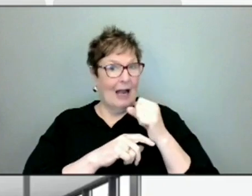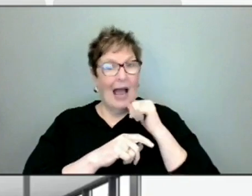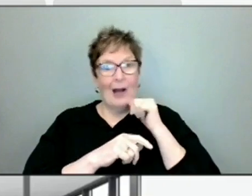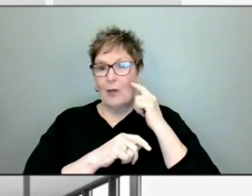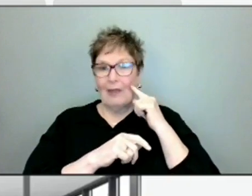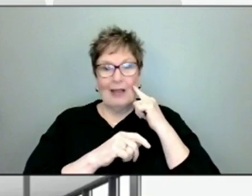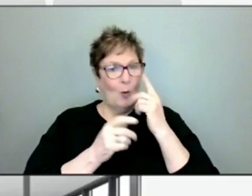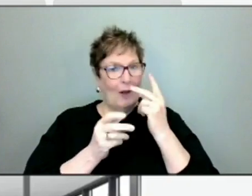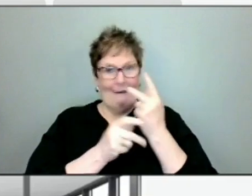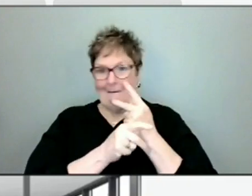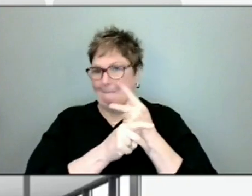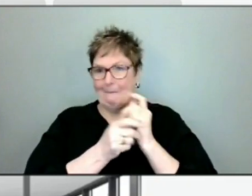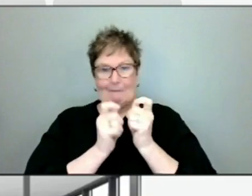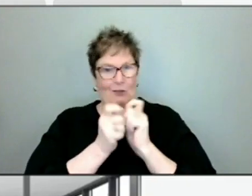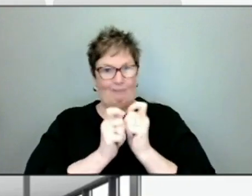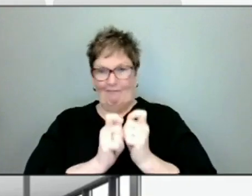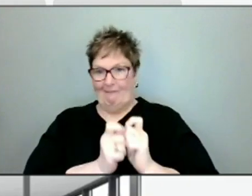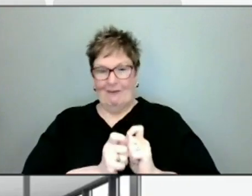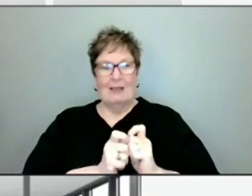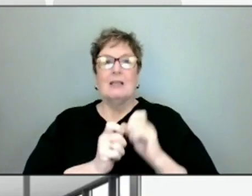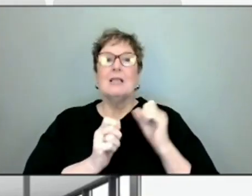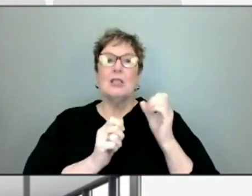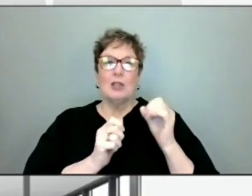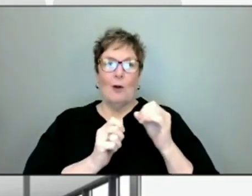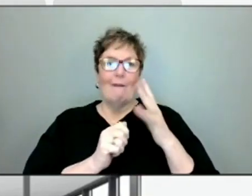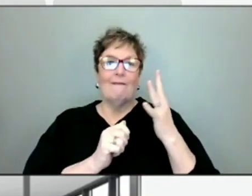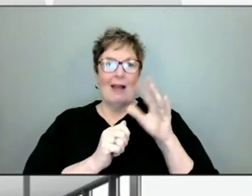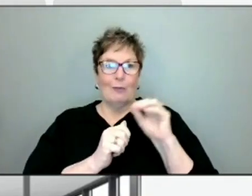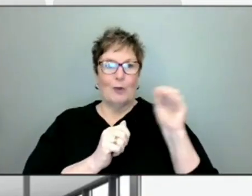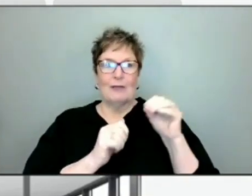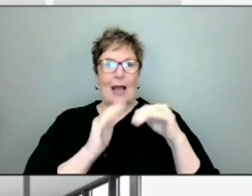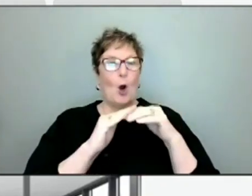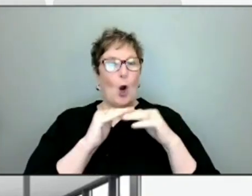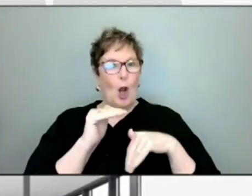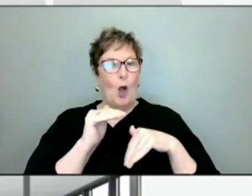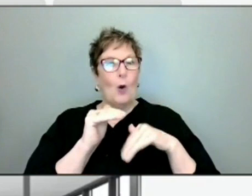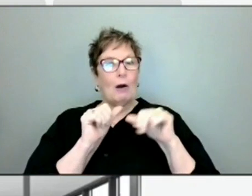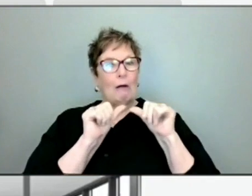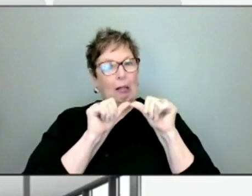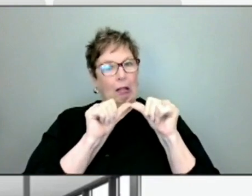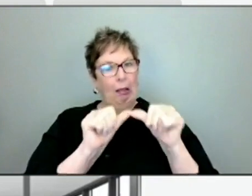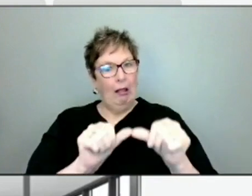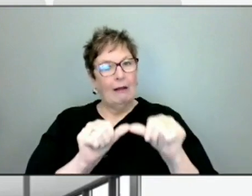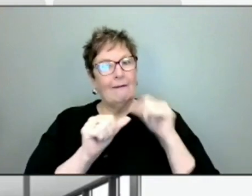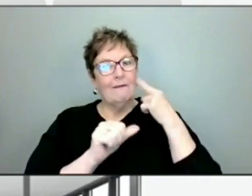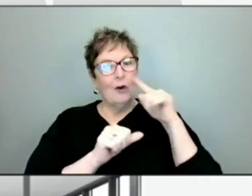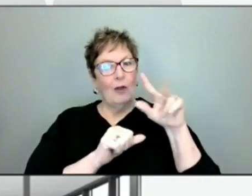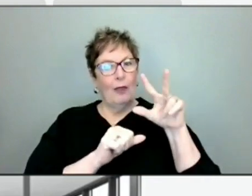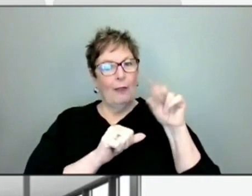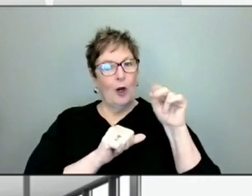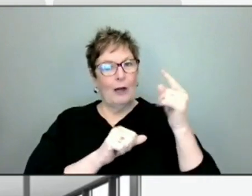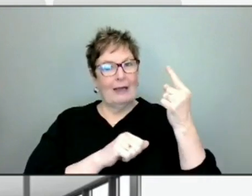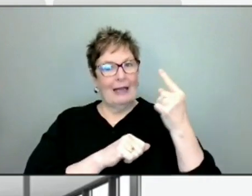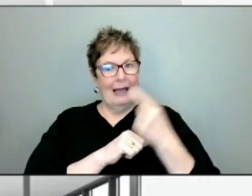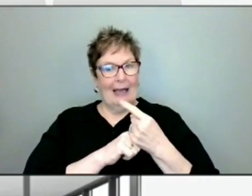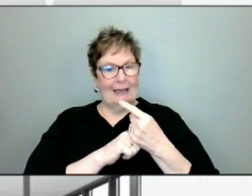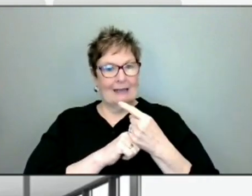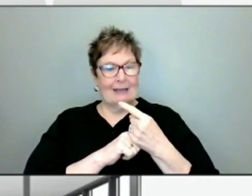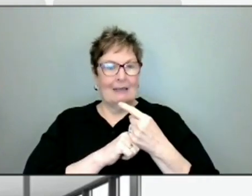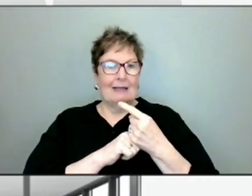up. So five percent or lower over a 30-day period. And